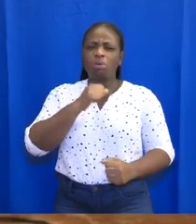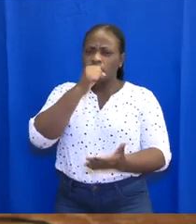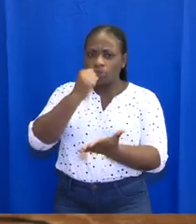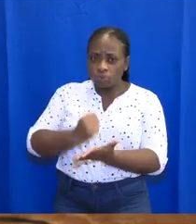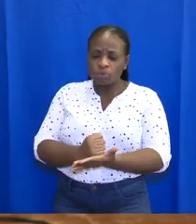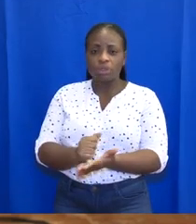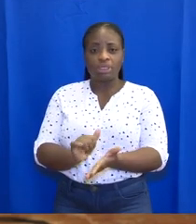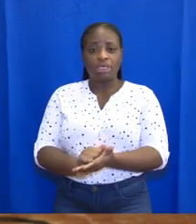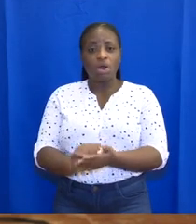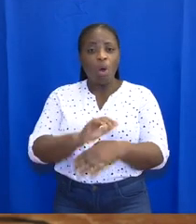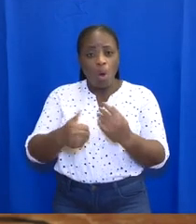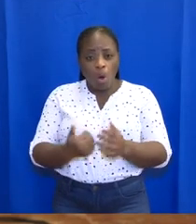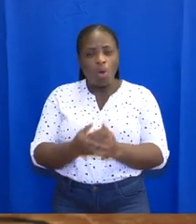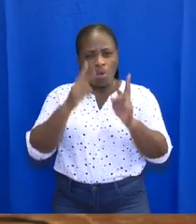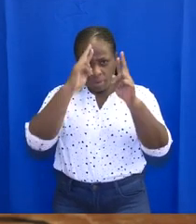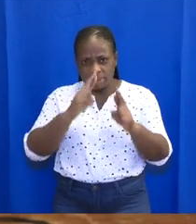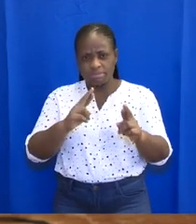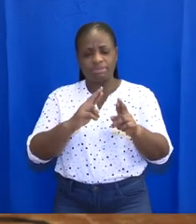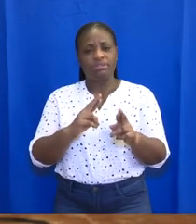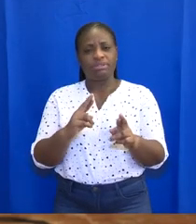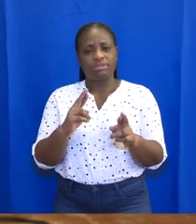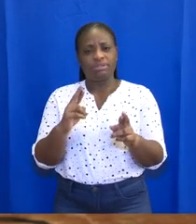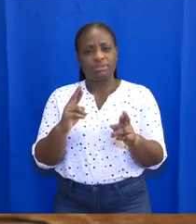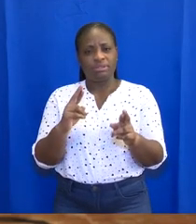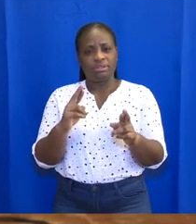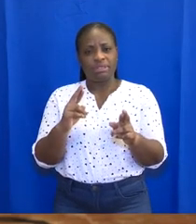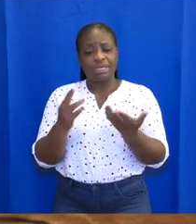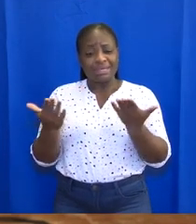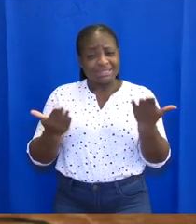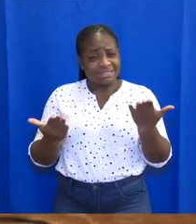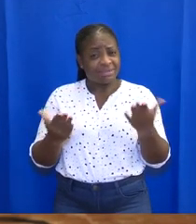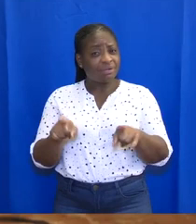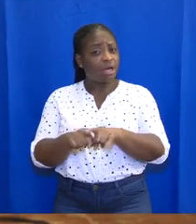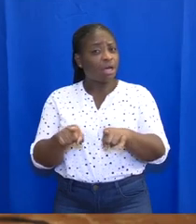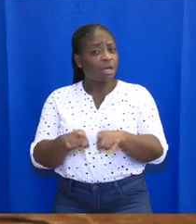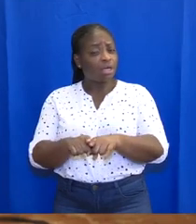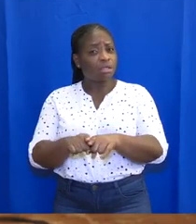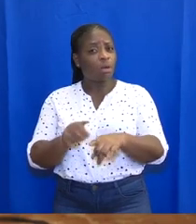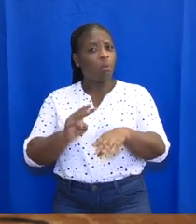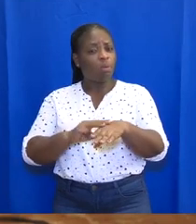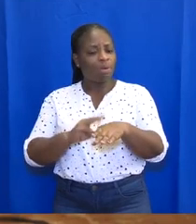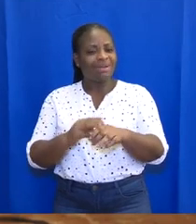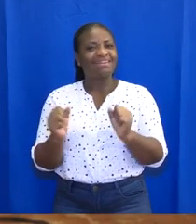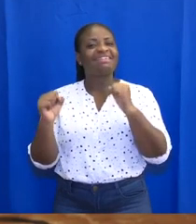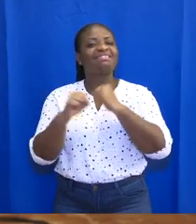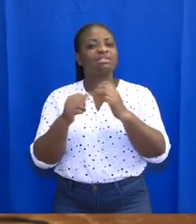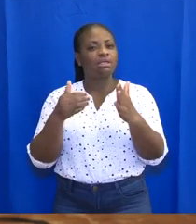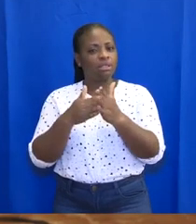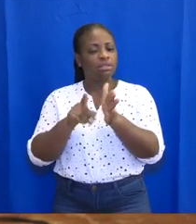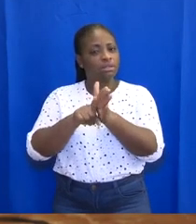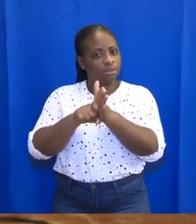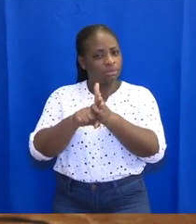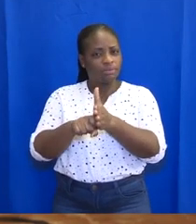ensure this directive is respected by all. It has served us well in the fight against COVID-19.